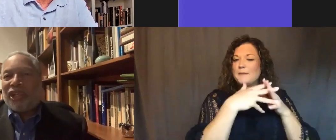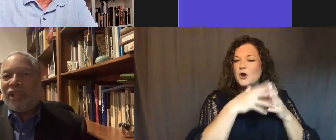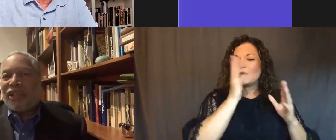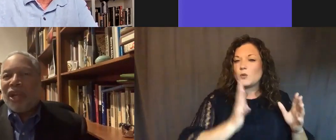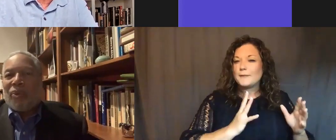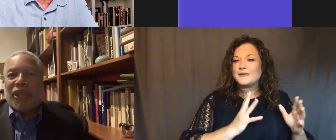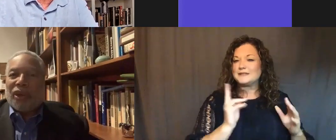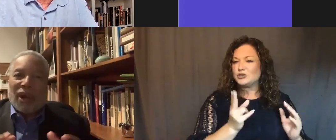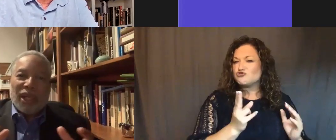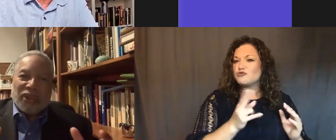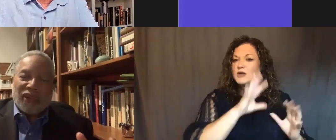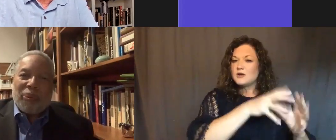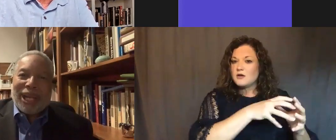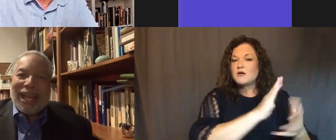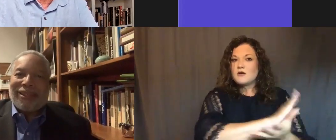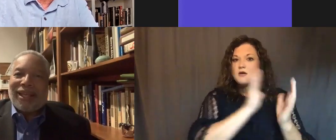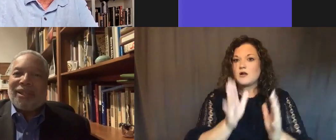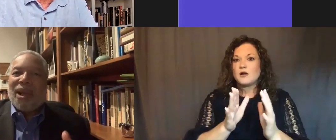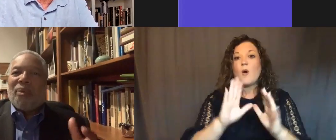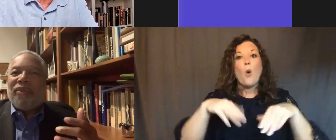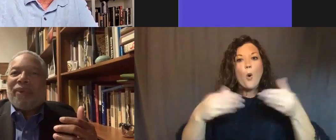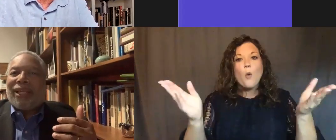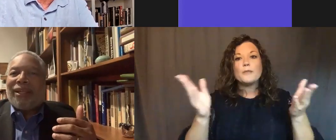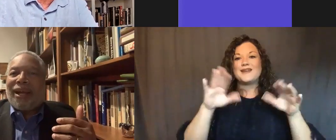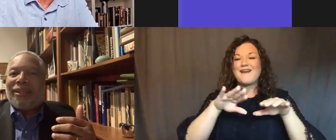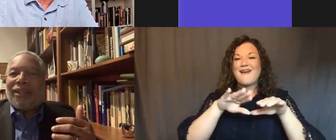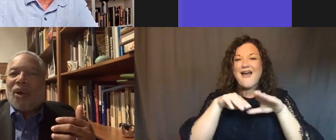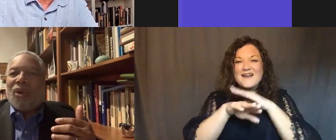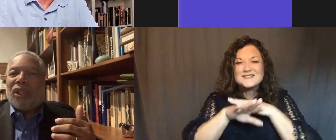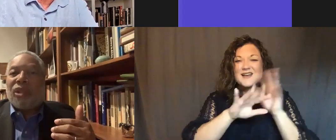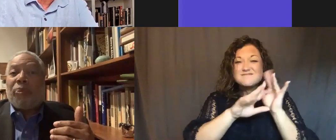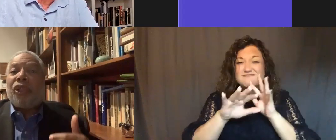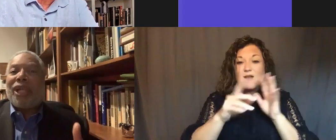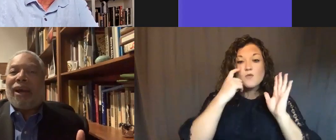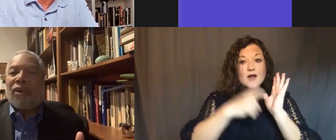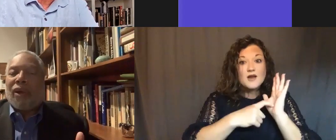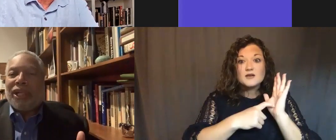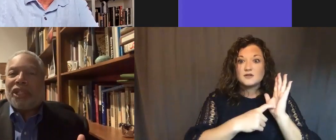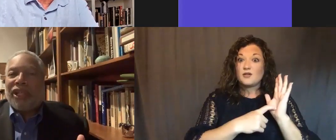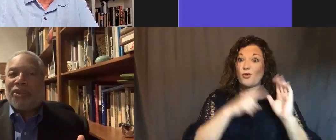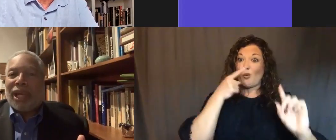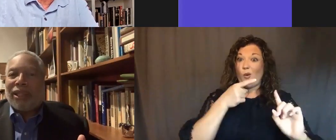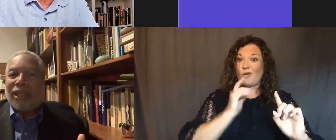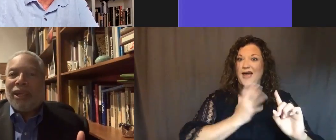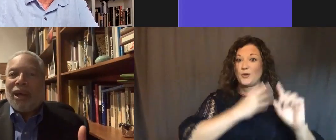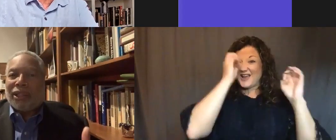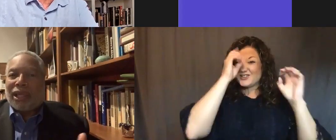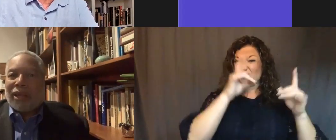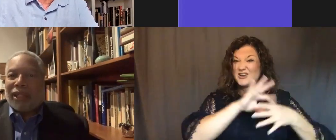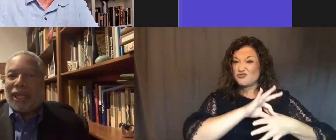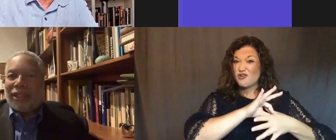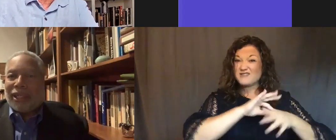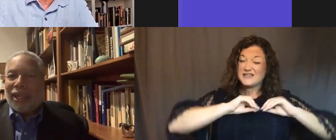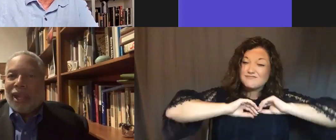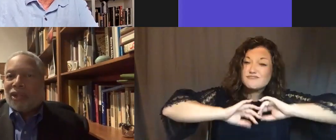History initiatives, with our sort of open access. We've recognized that the goal is to push out our educational content, our